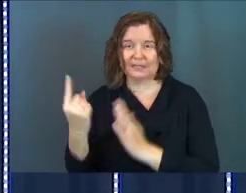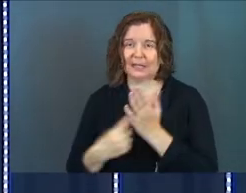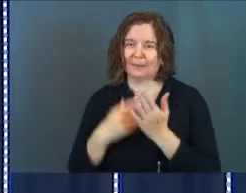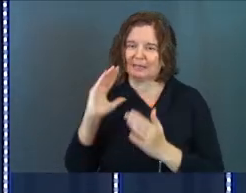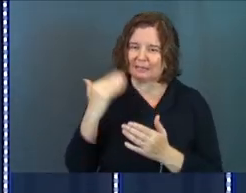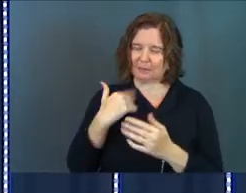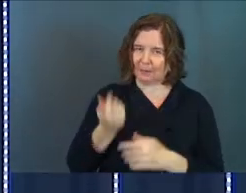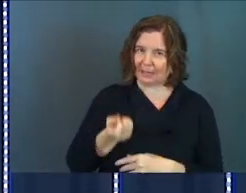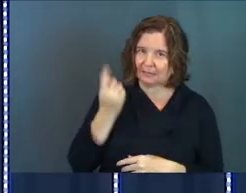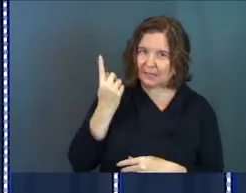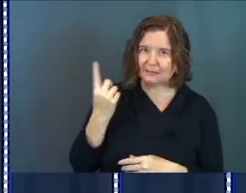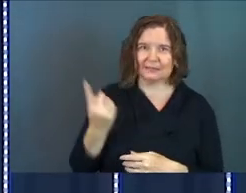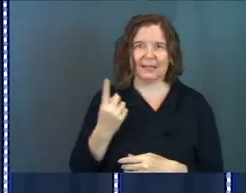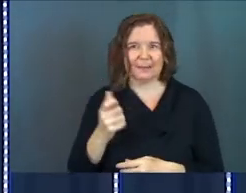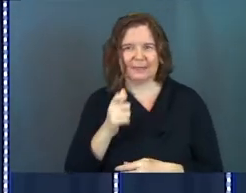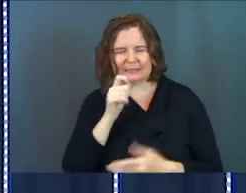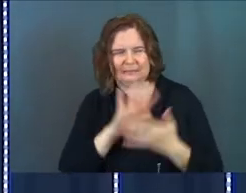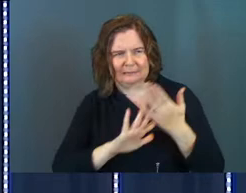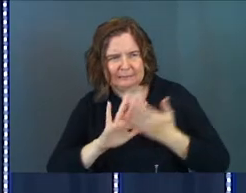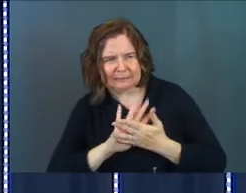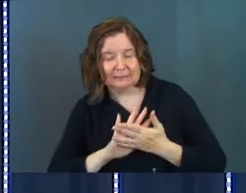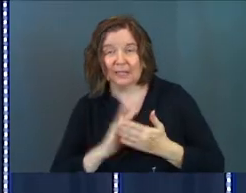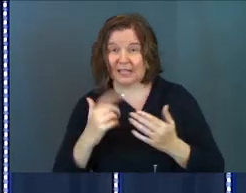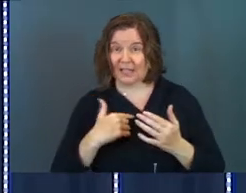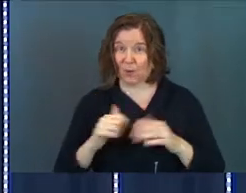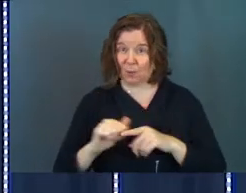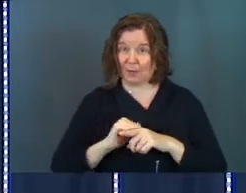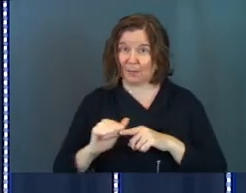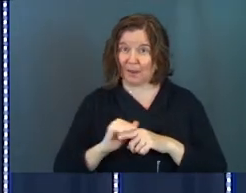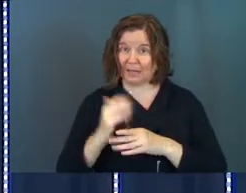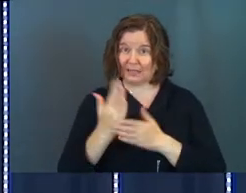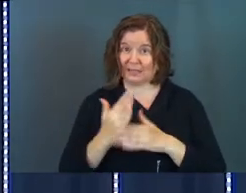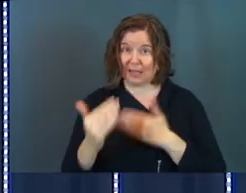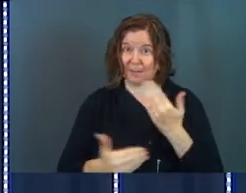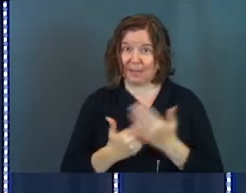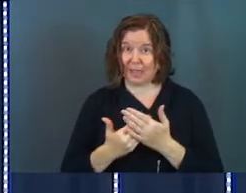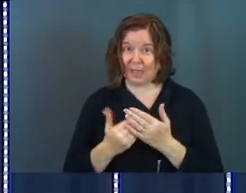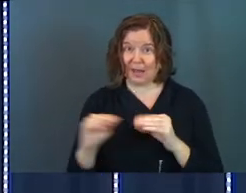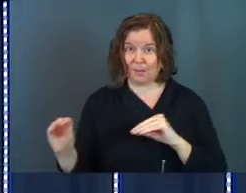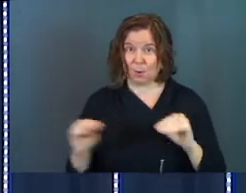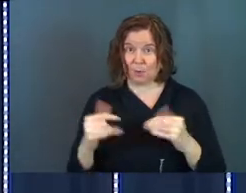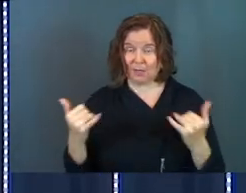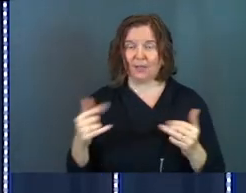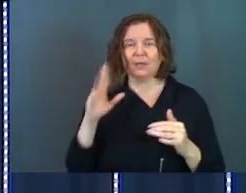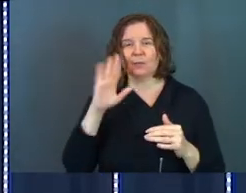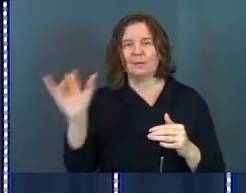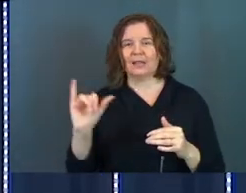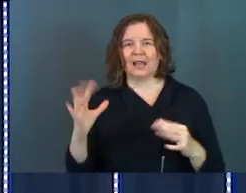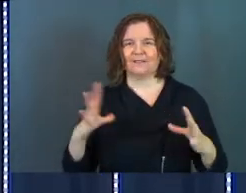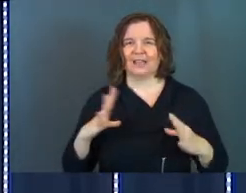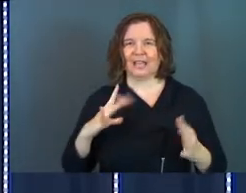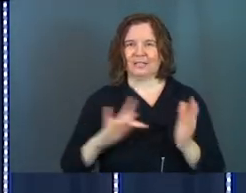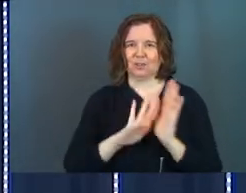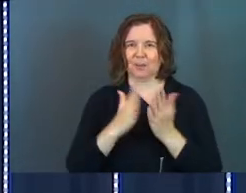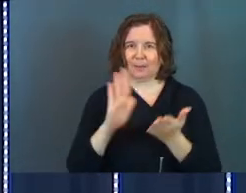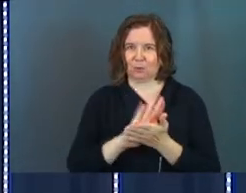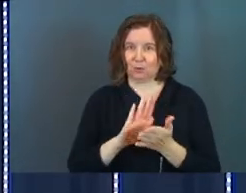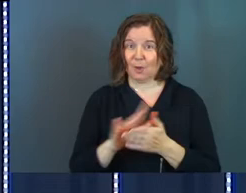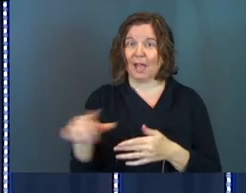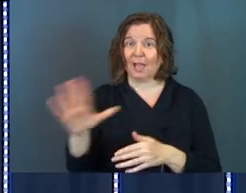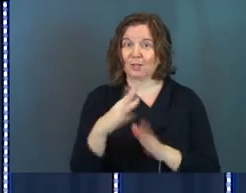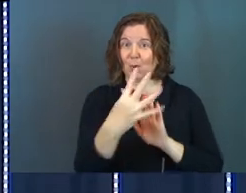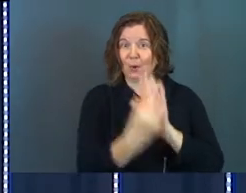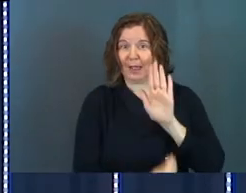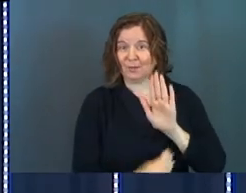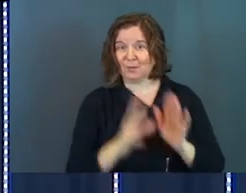sometimes it seems to make sense and sometimes it doesn't. Can we practice some hand motions right now? This is gonna be like vacation Bible school and